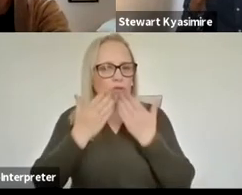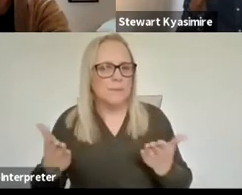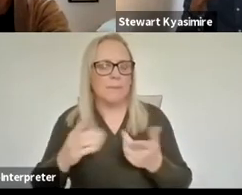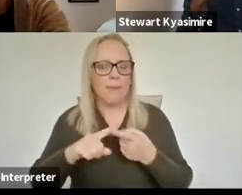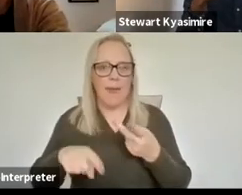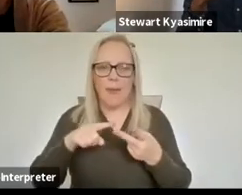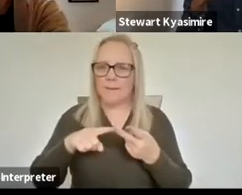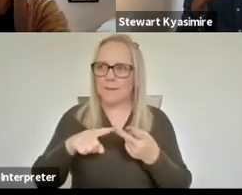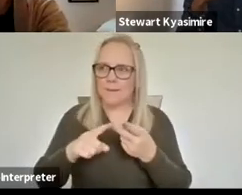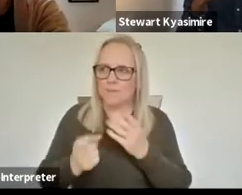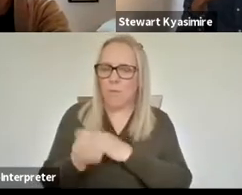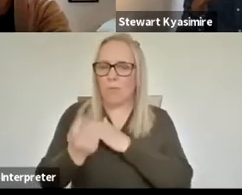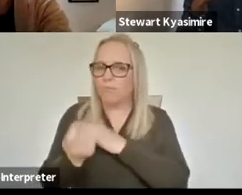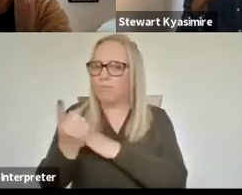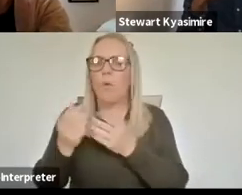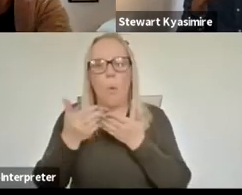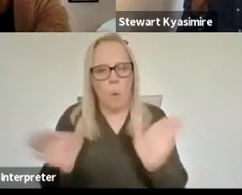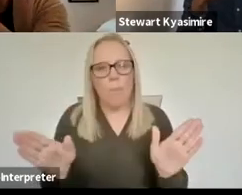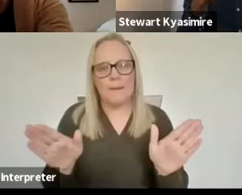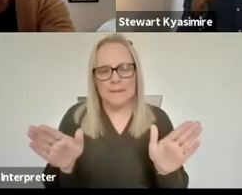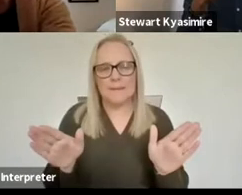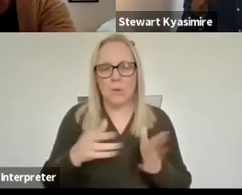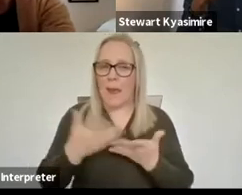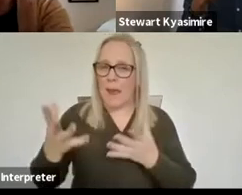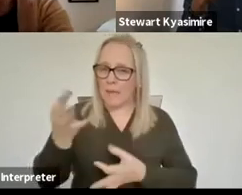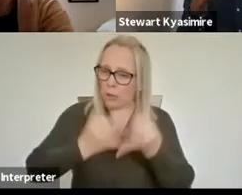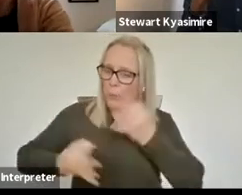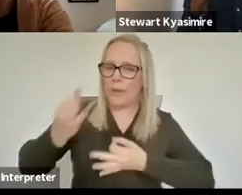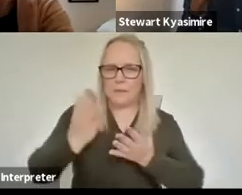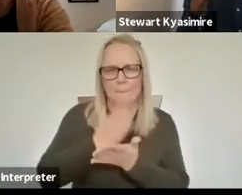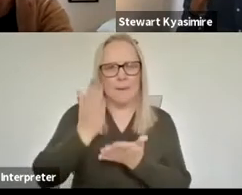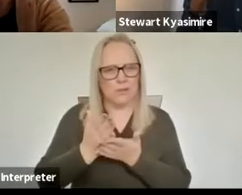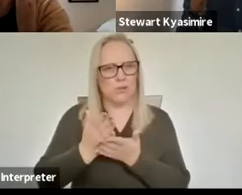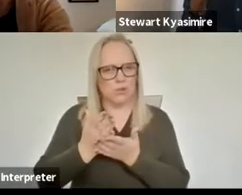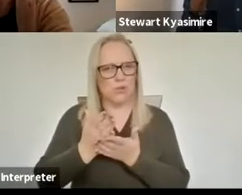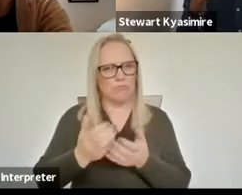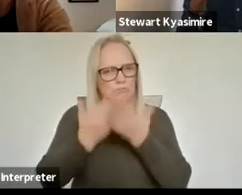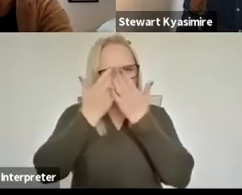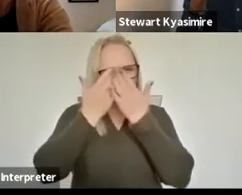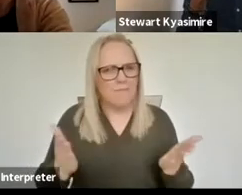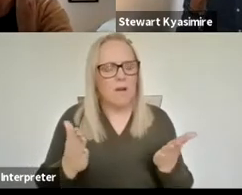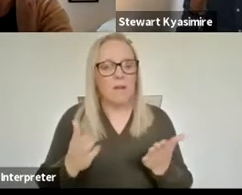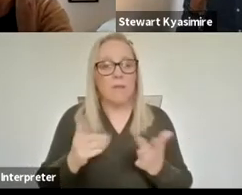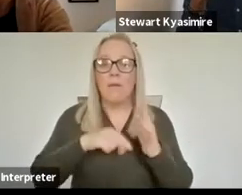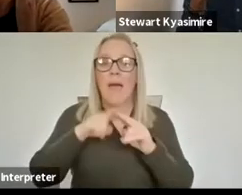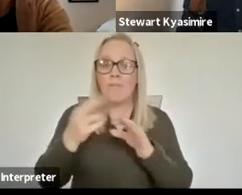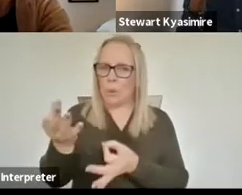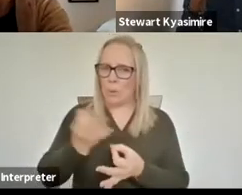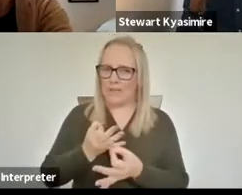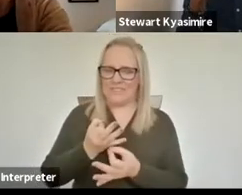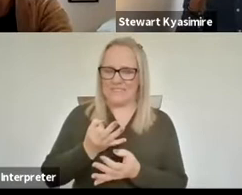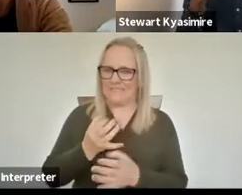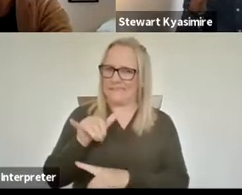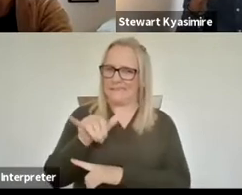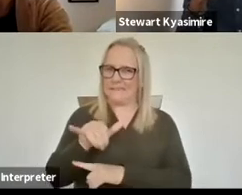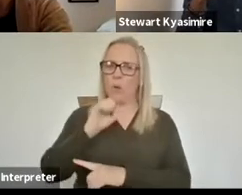objectivity and openness. So I'll ask you to present questions in this context and we will reserve the right to remove questions if they don't fit within